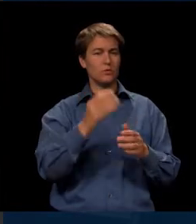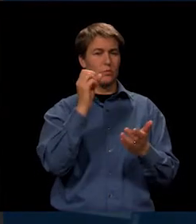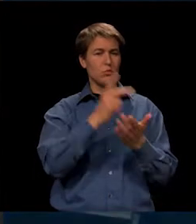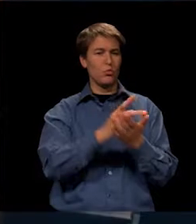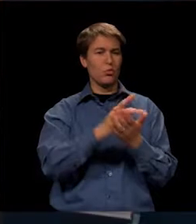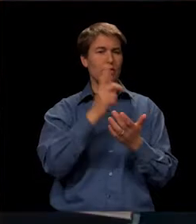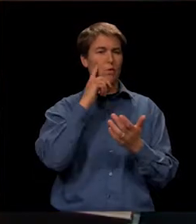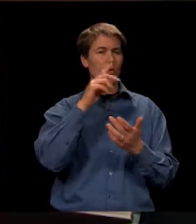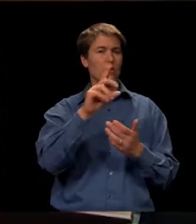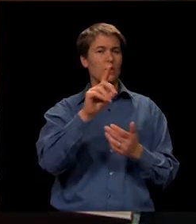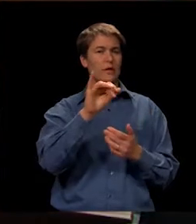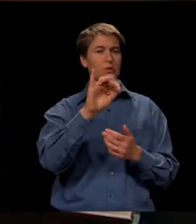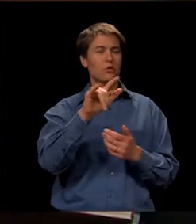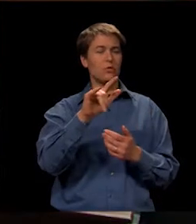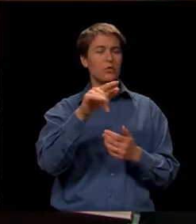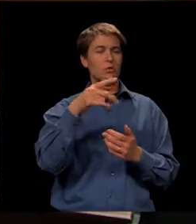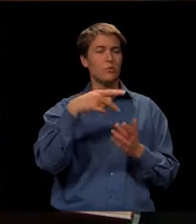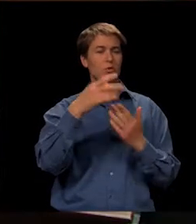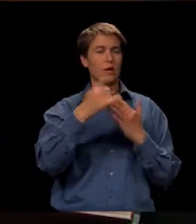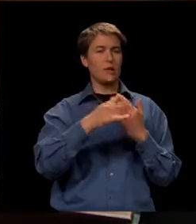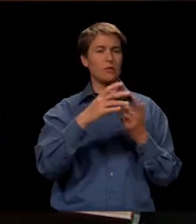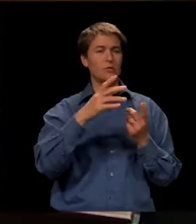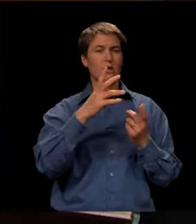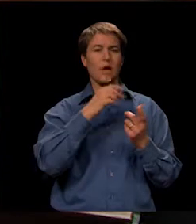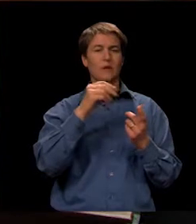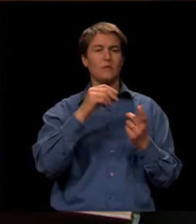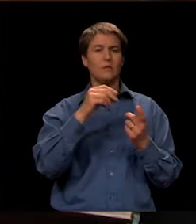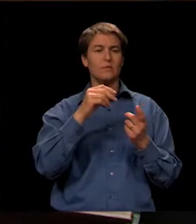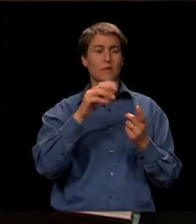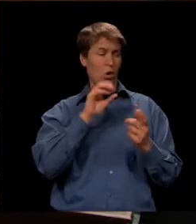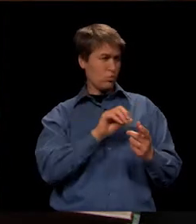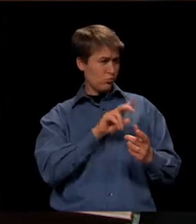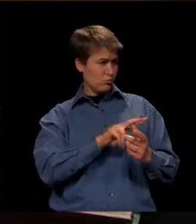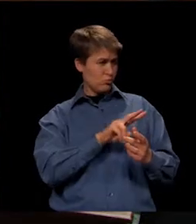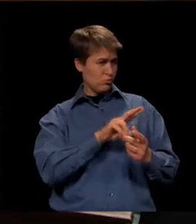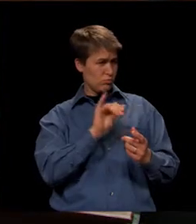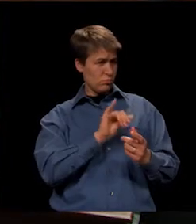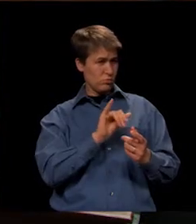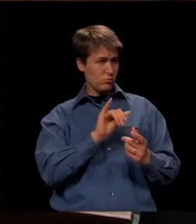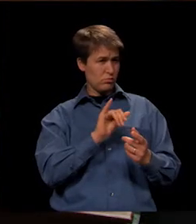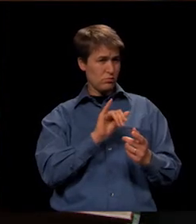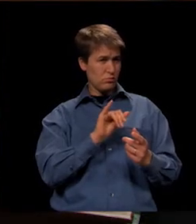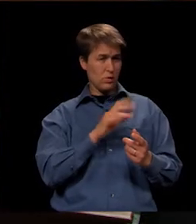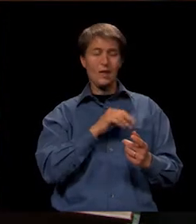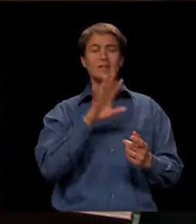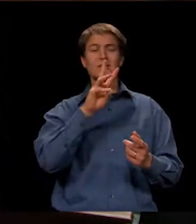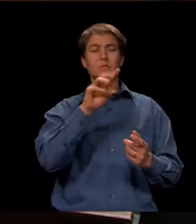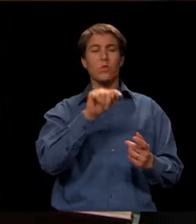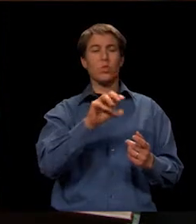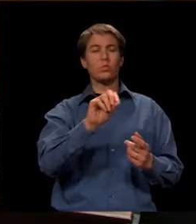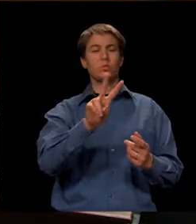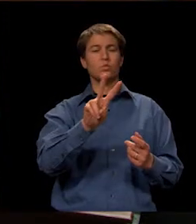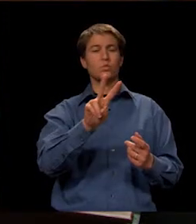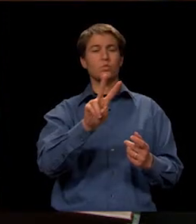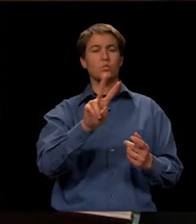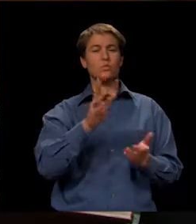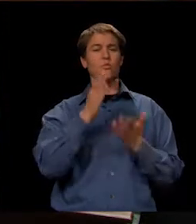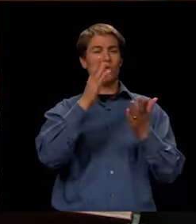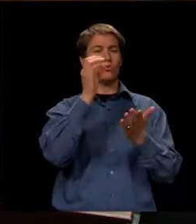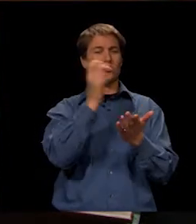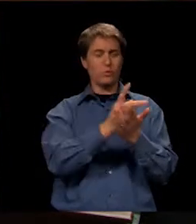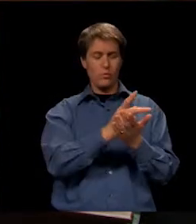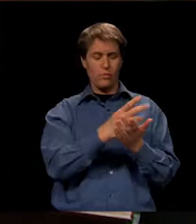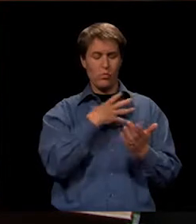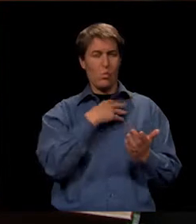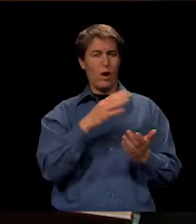projectors and replacement of HD equipment as presented. Do you want O2 as well? And 6.02. And Motion to approve white